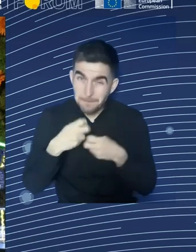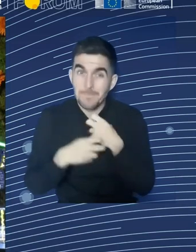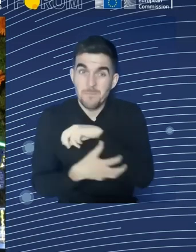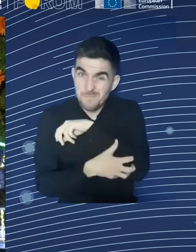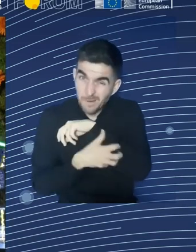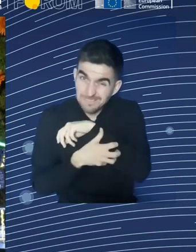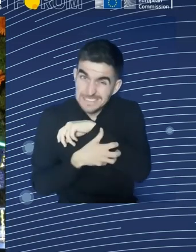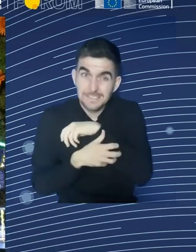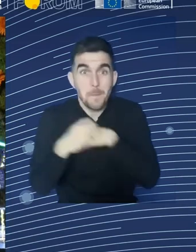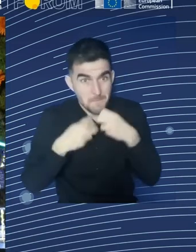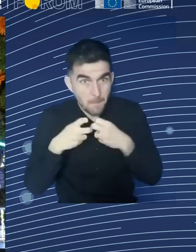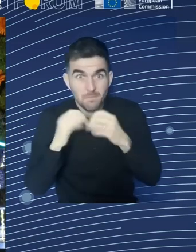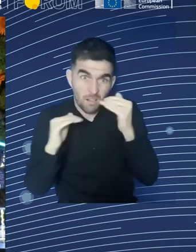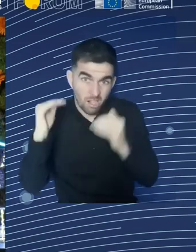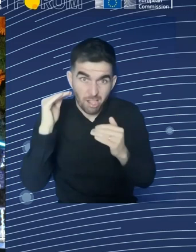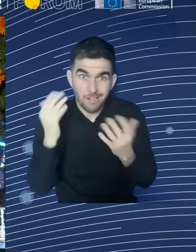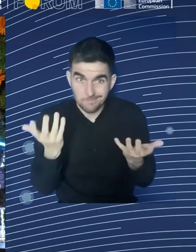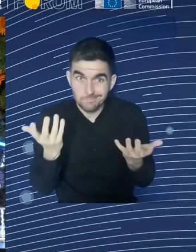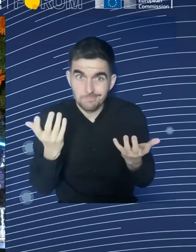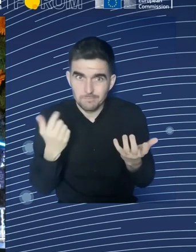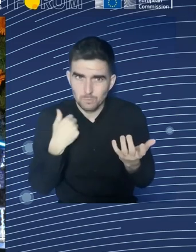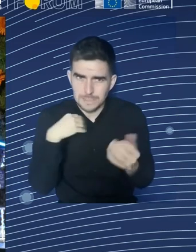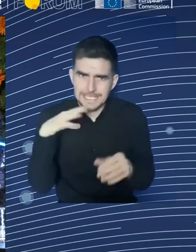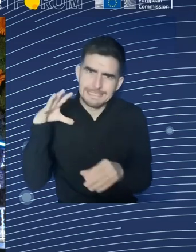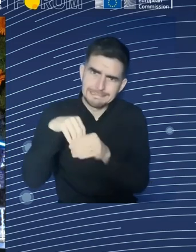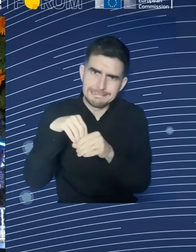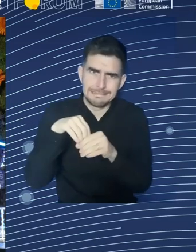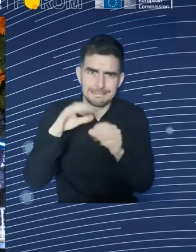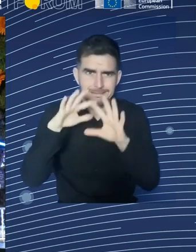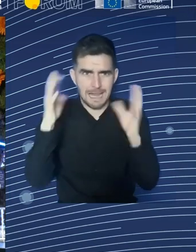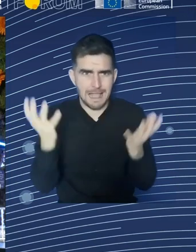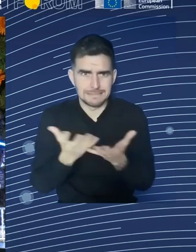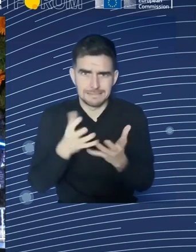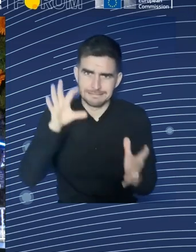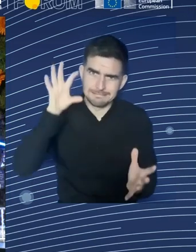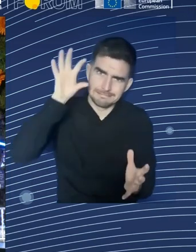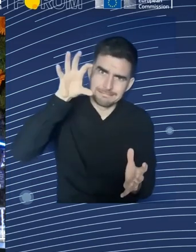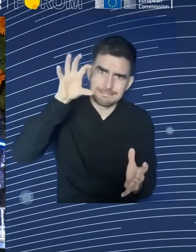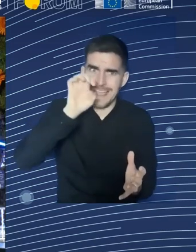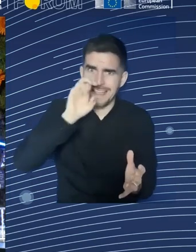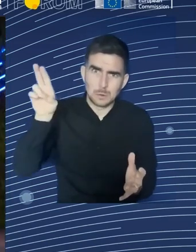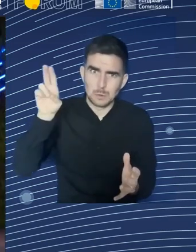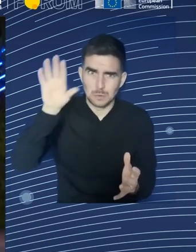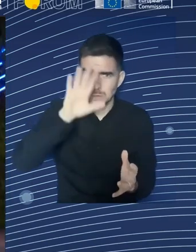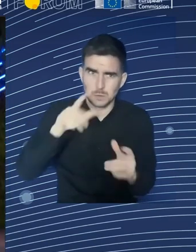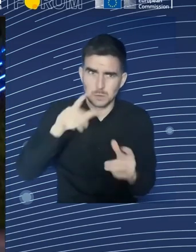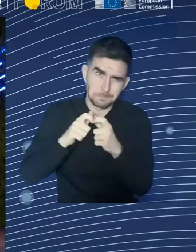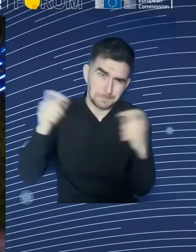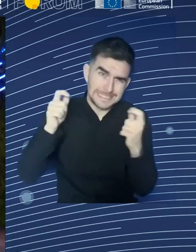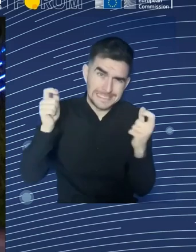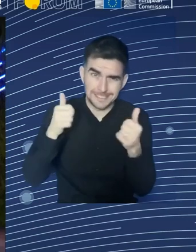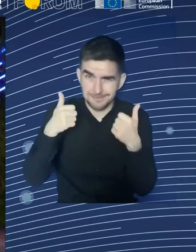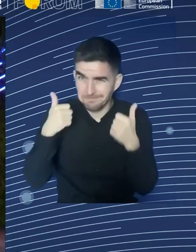states. I would say that, to me, that's a really big